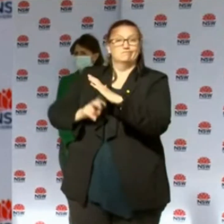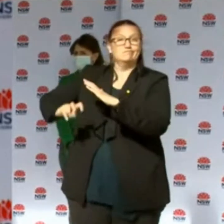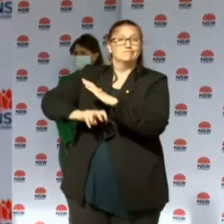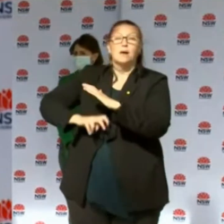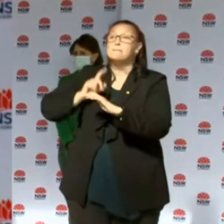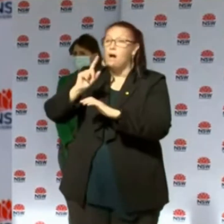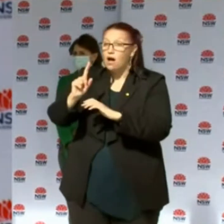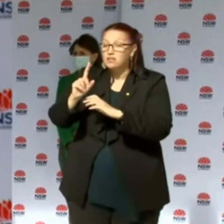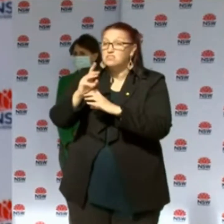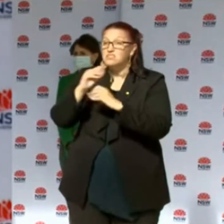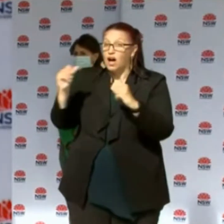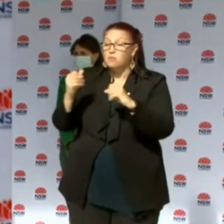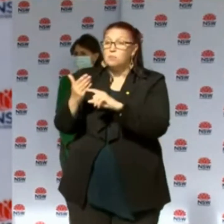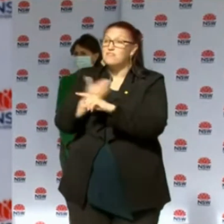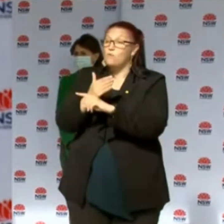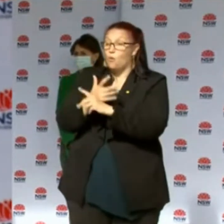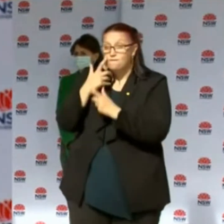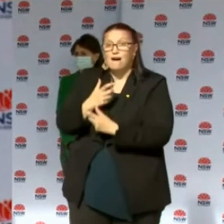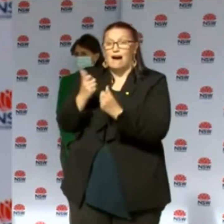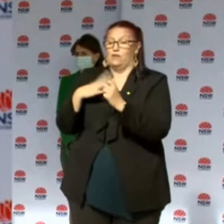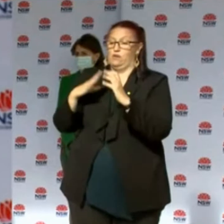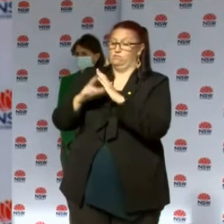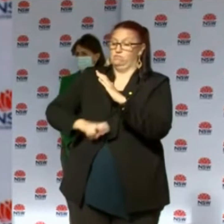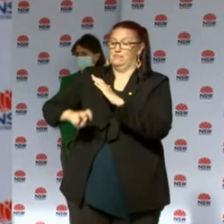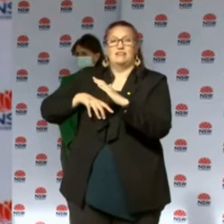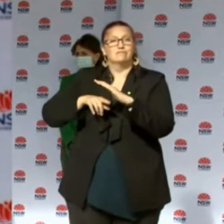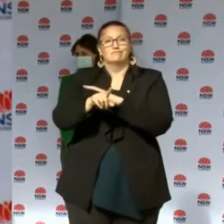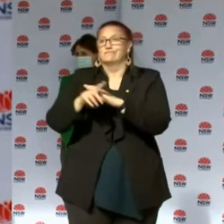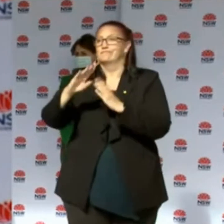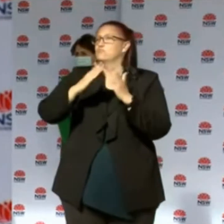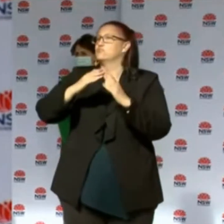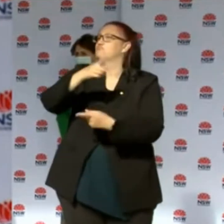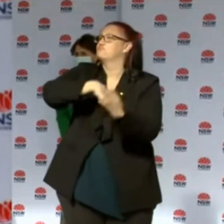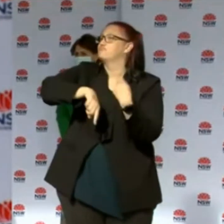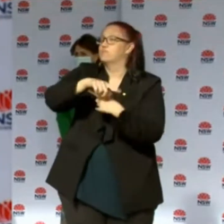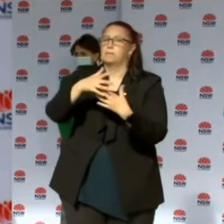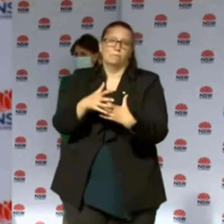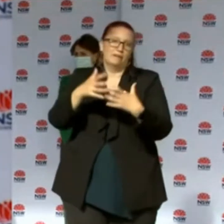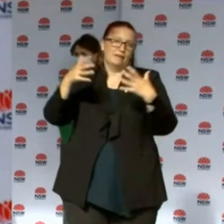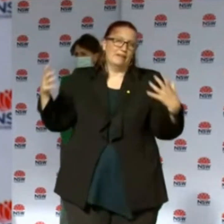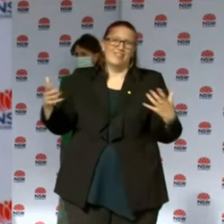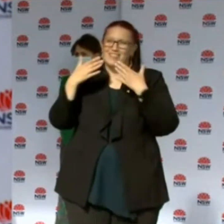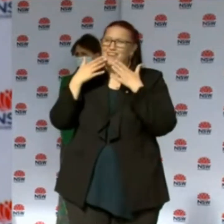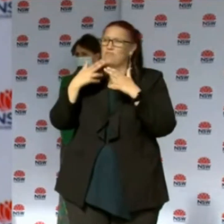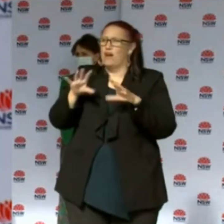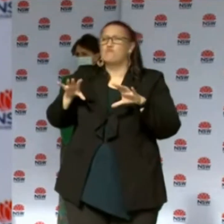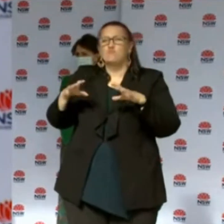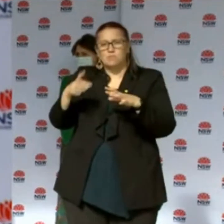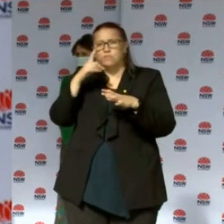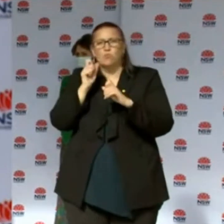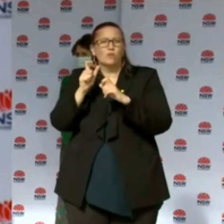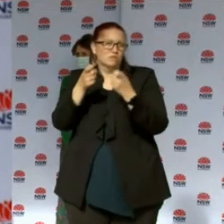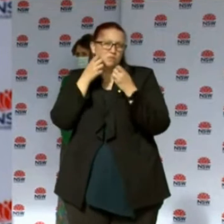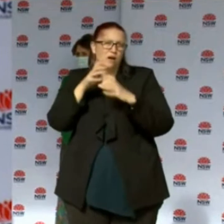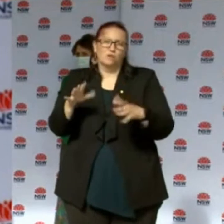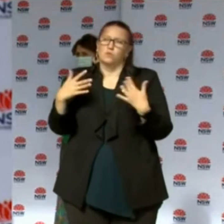times in the community whilst infectious. I want to express my appreciation to that party group who